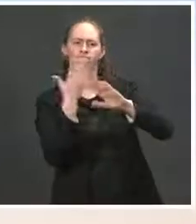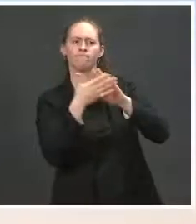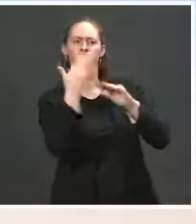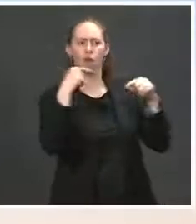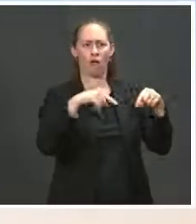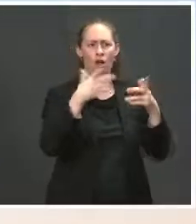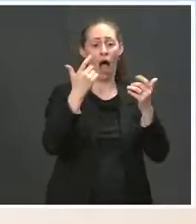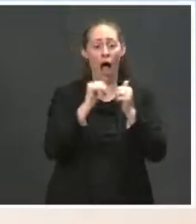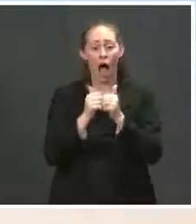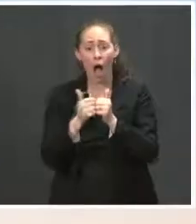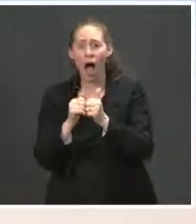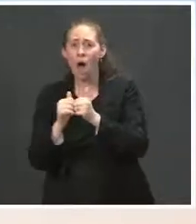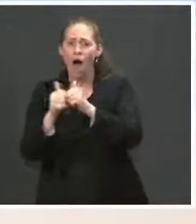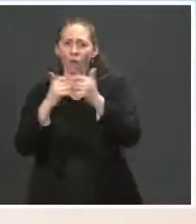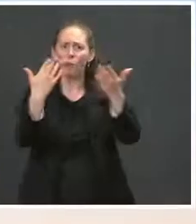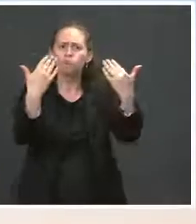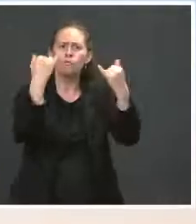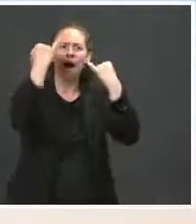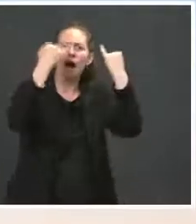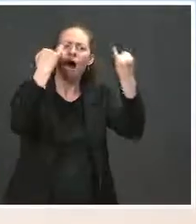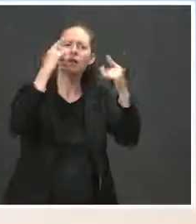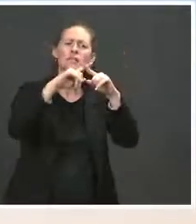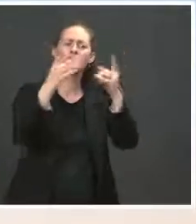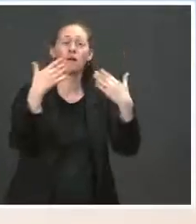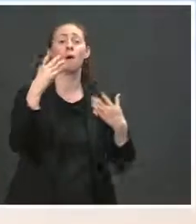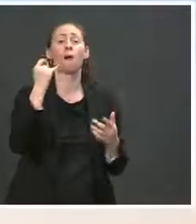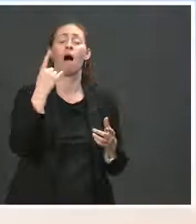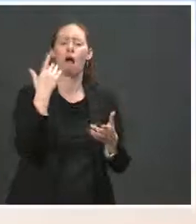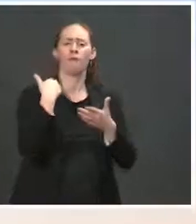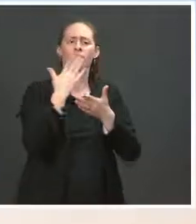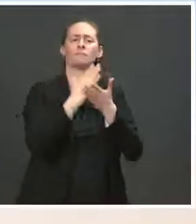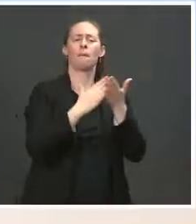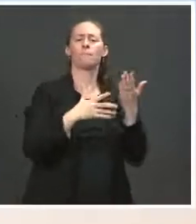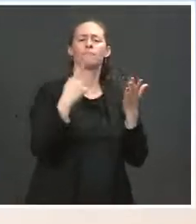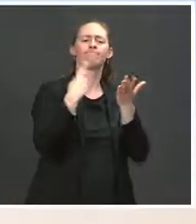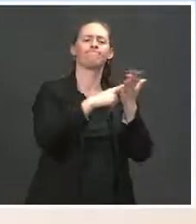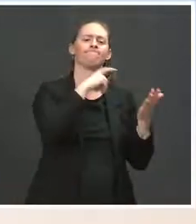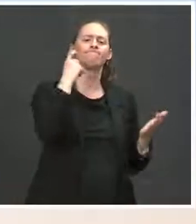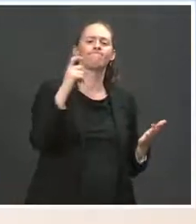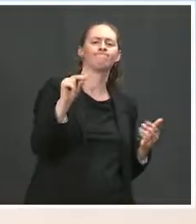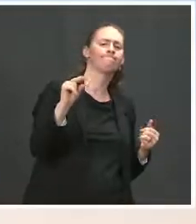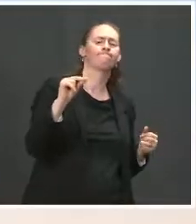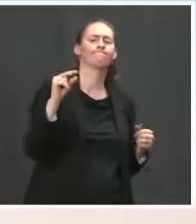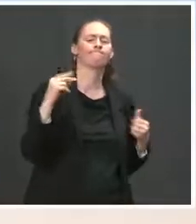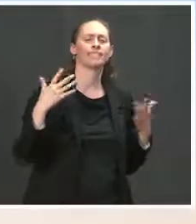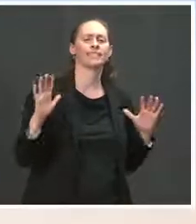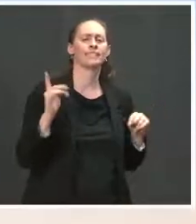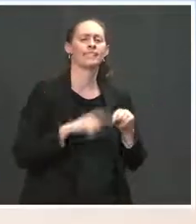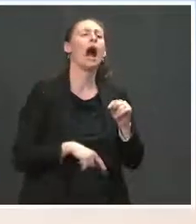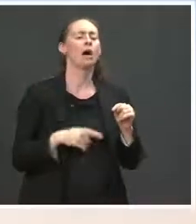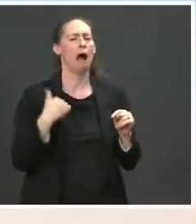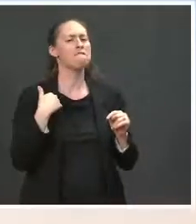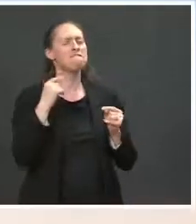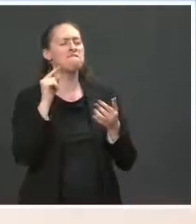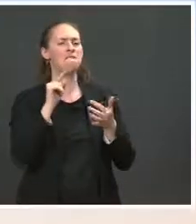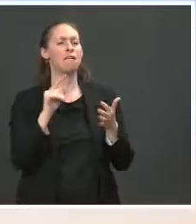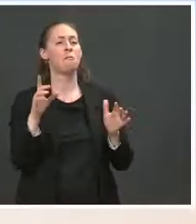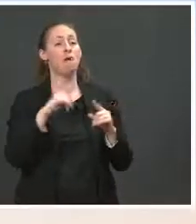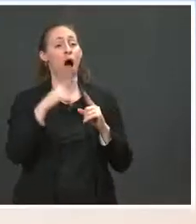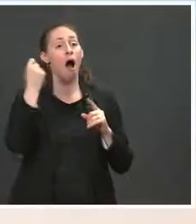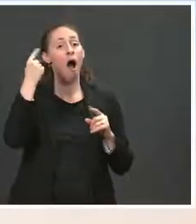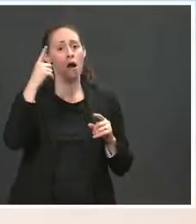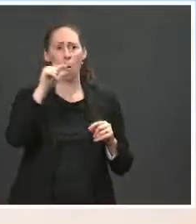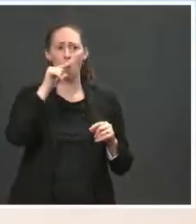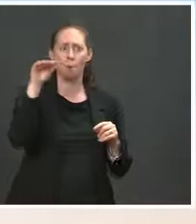and he has some lines in the sand we've talked about, including not having the American people pay for it or not being on the backs of the American people.